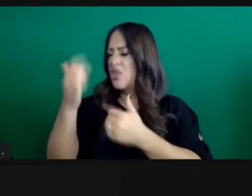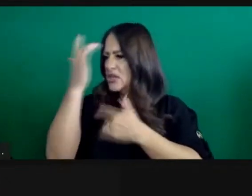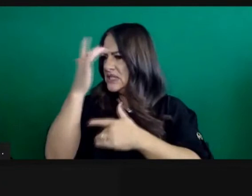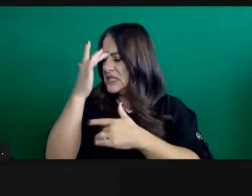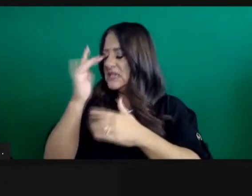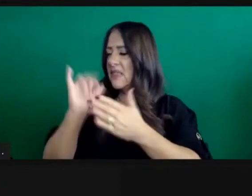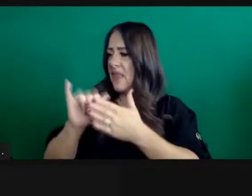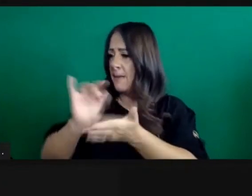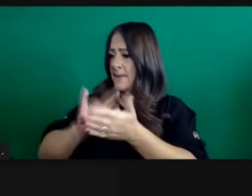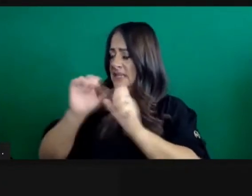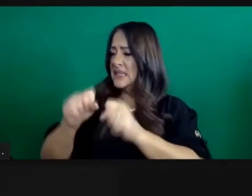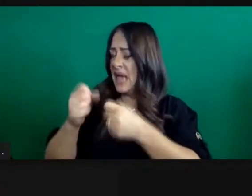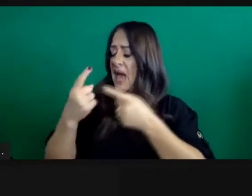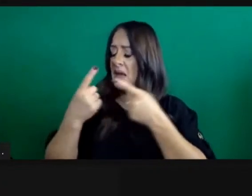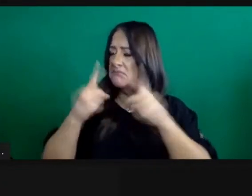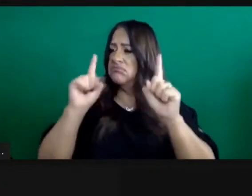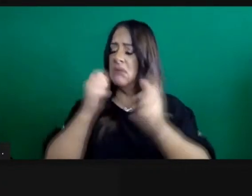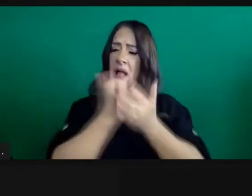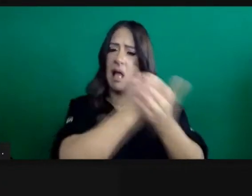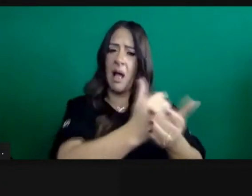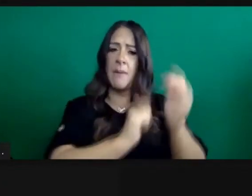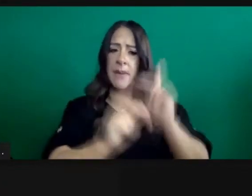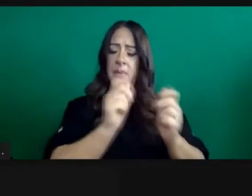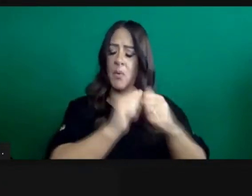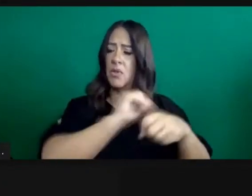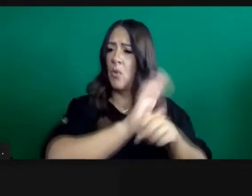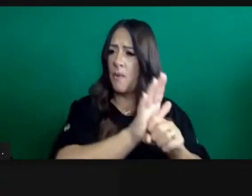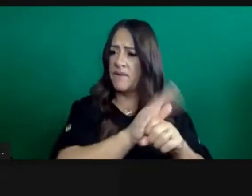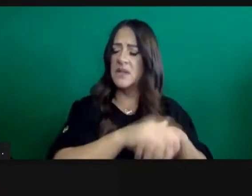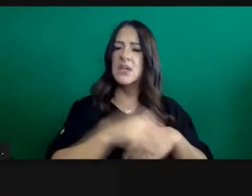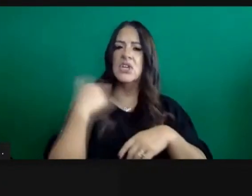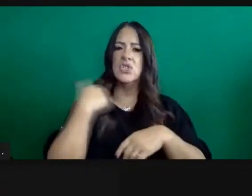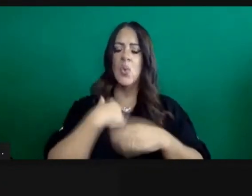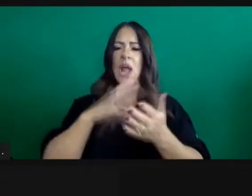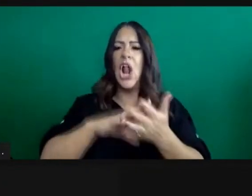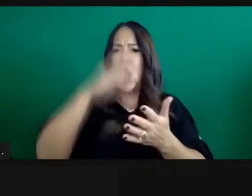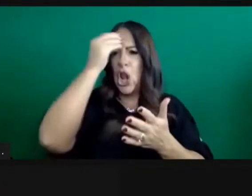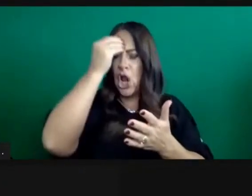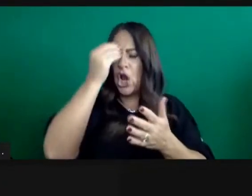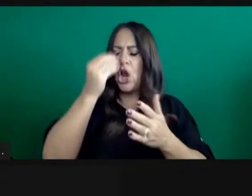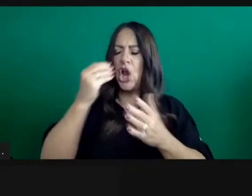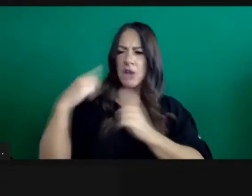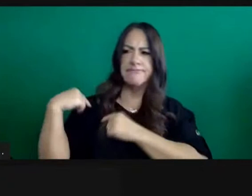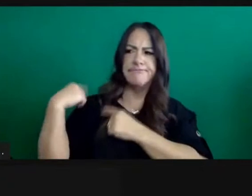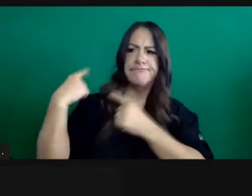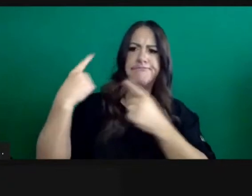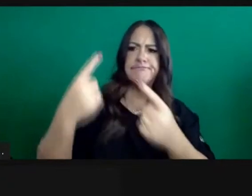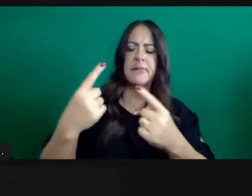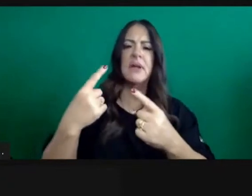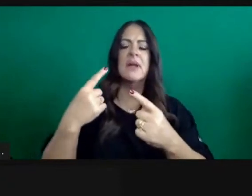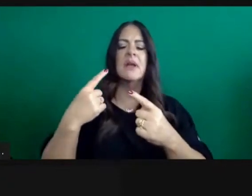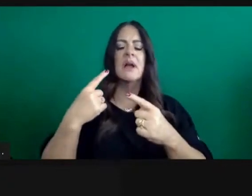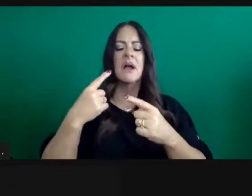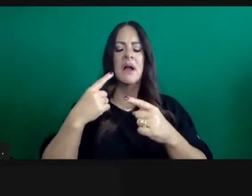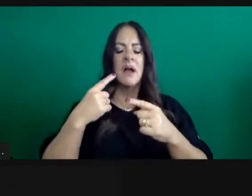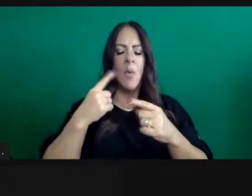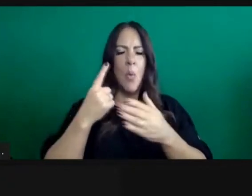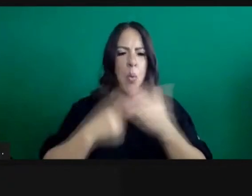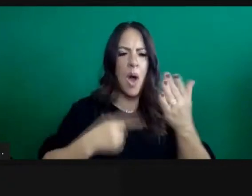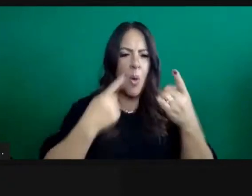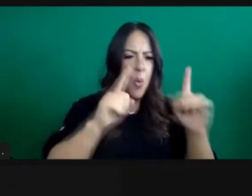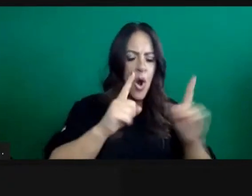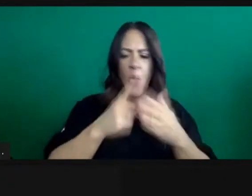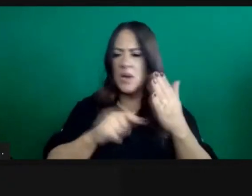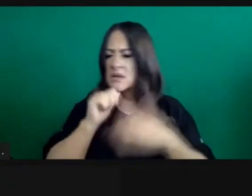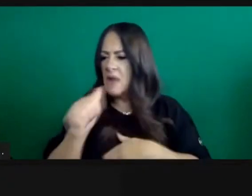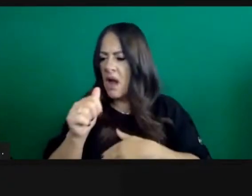COVID as well. So all of those tools have literally given us time to learn and save many, many lives across the state.